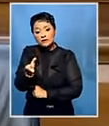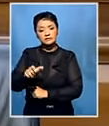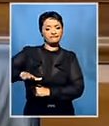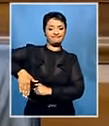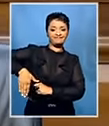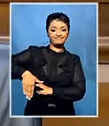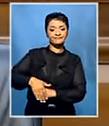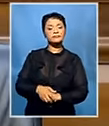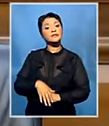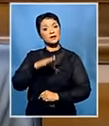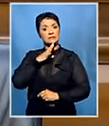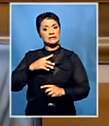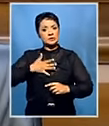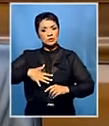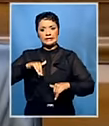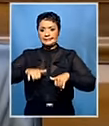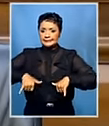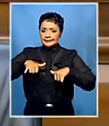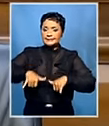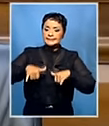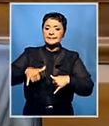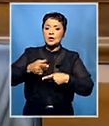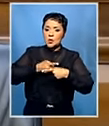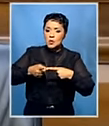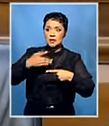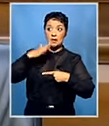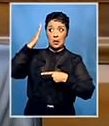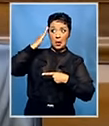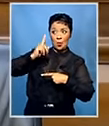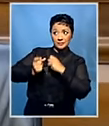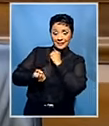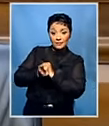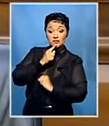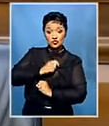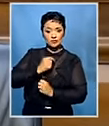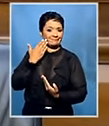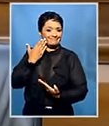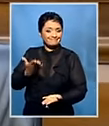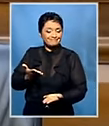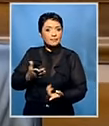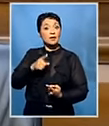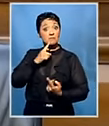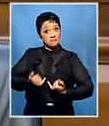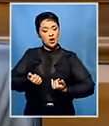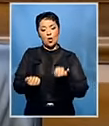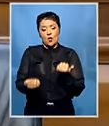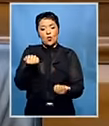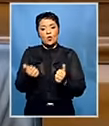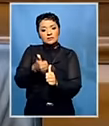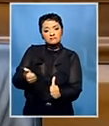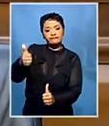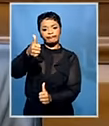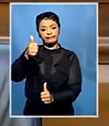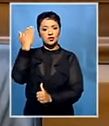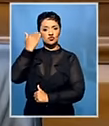proceedings. It will be an anxious few weeks before the athlete knows his fate. Well, it's now up to the Supreme Court of Appeal